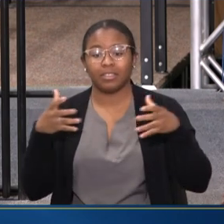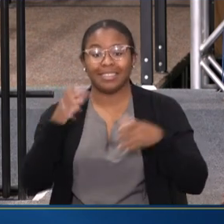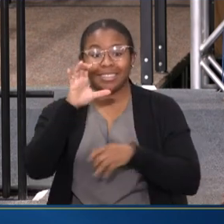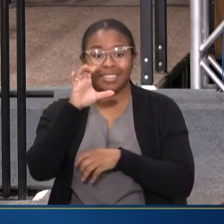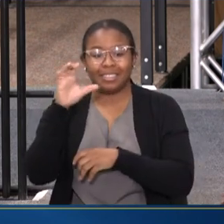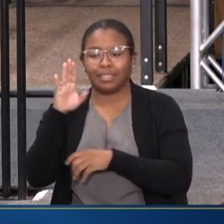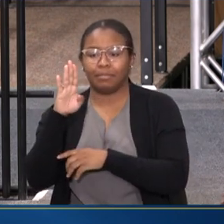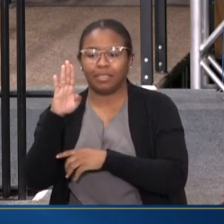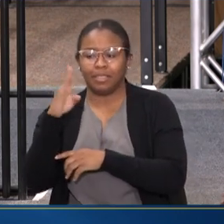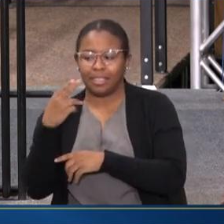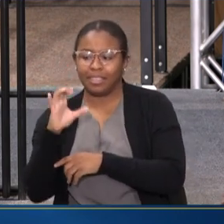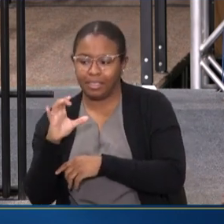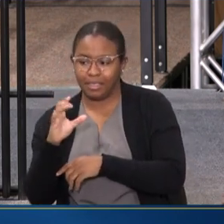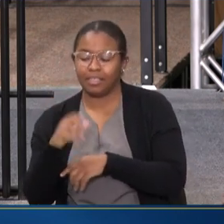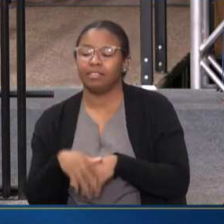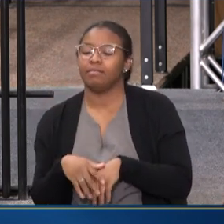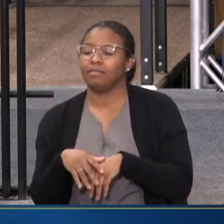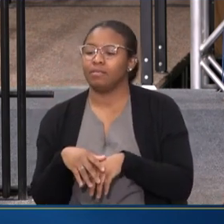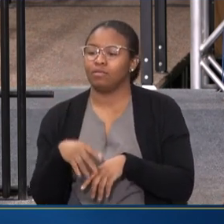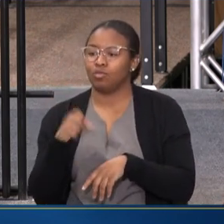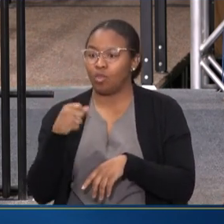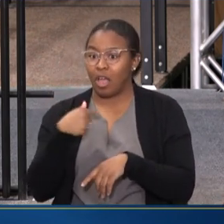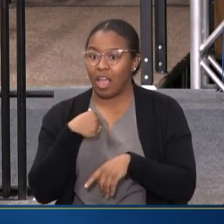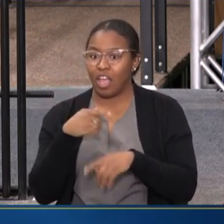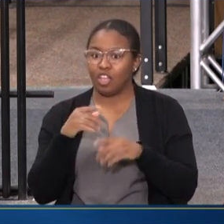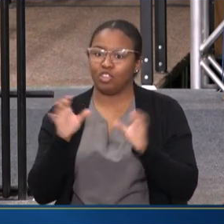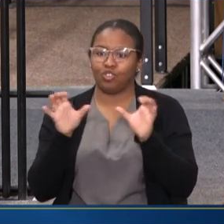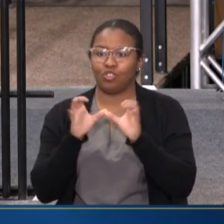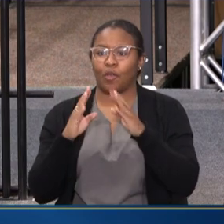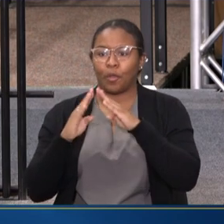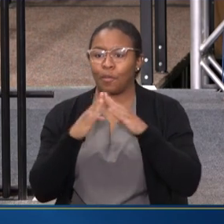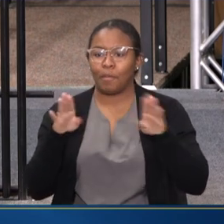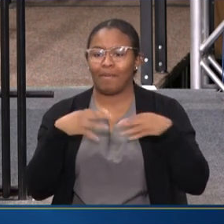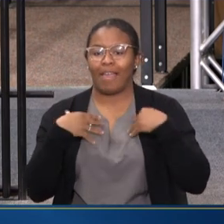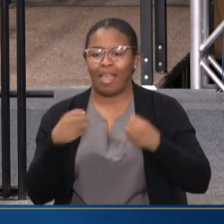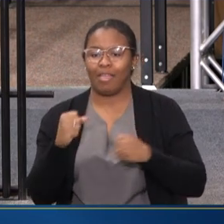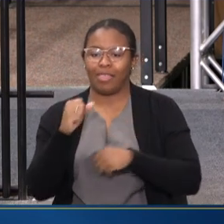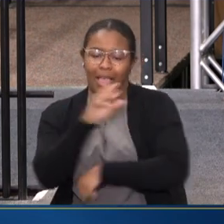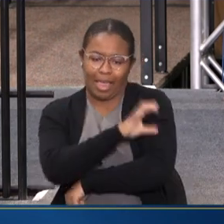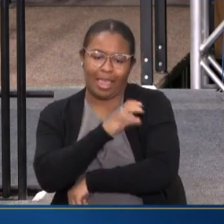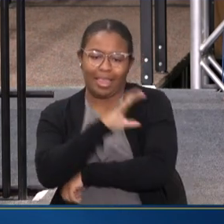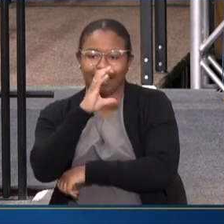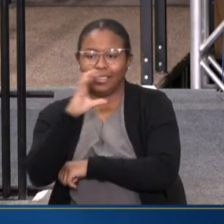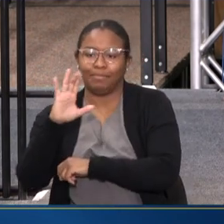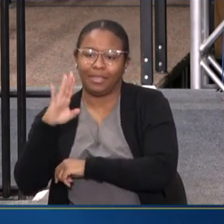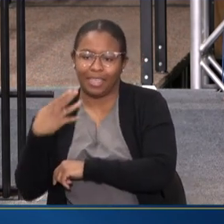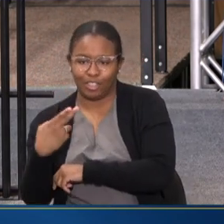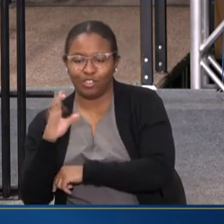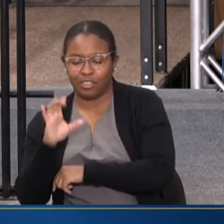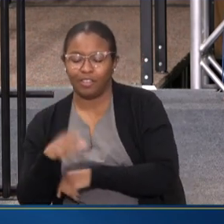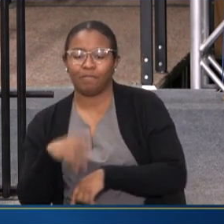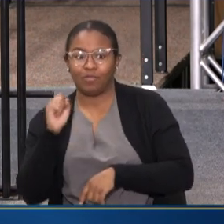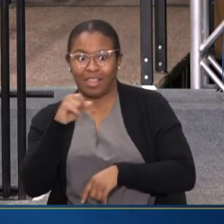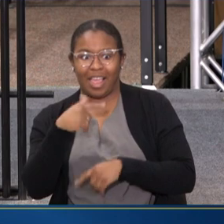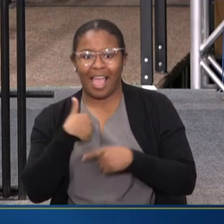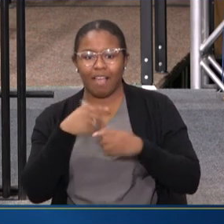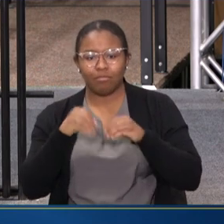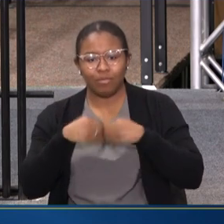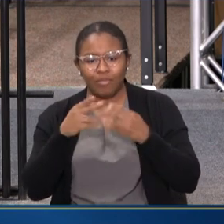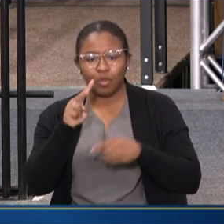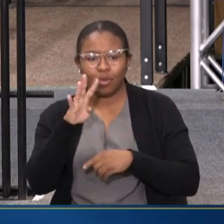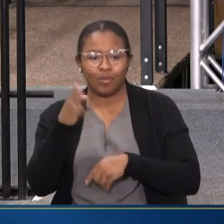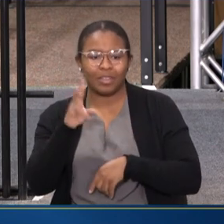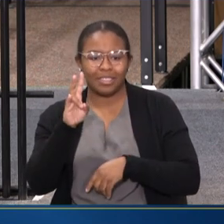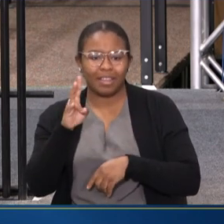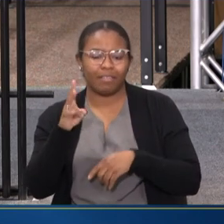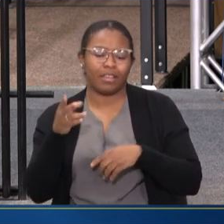CCBHC, SO OUR CERTIFIED COMMUNITY BEHAVIORAL HEALTH CLINICS. AND THAT IS A WONDERFUL CLINIC THAT OFFERS 24-HOUR ACCESS AND